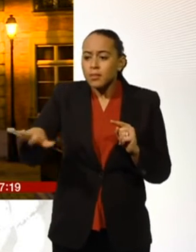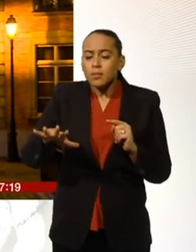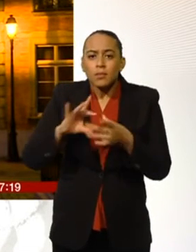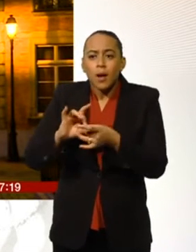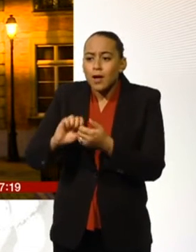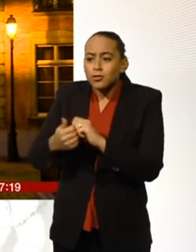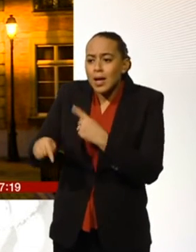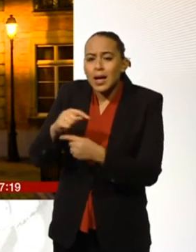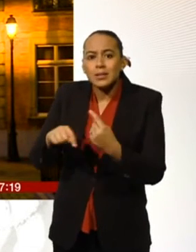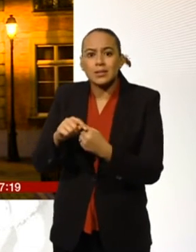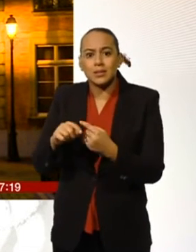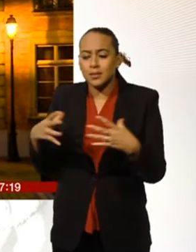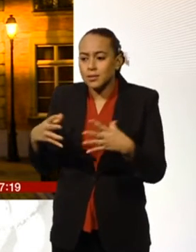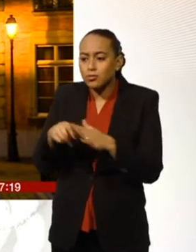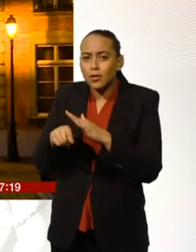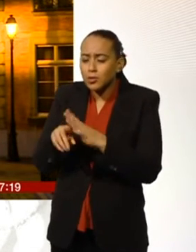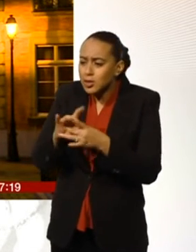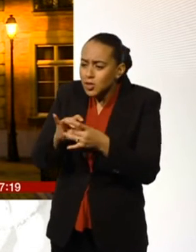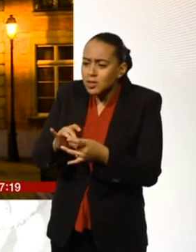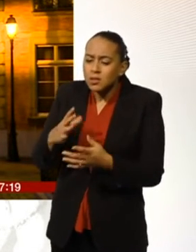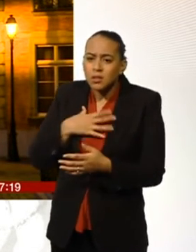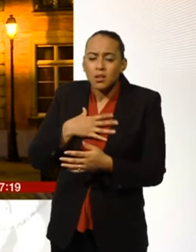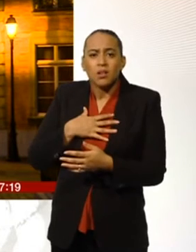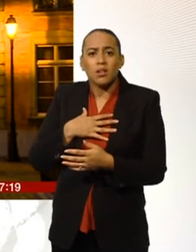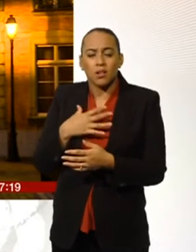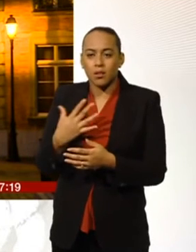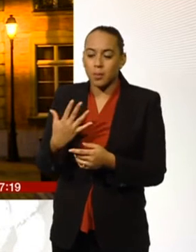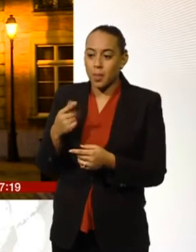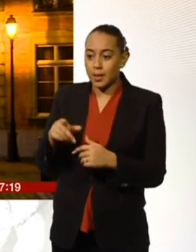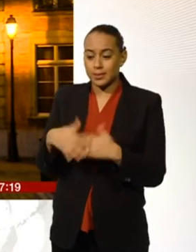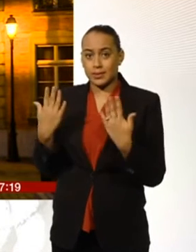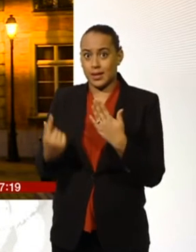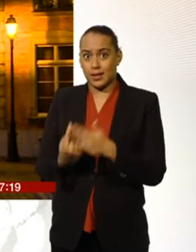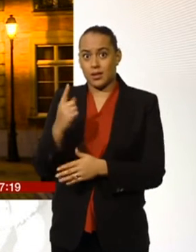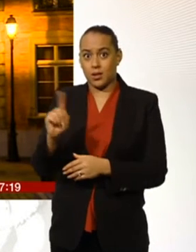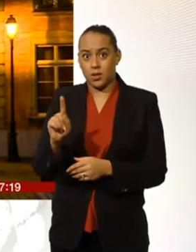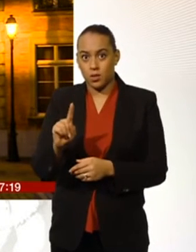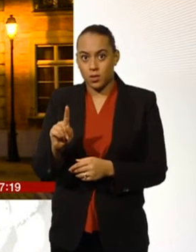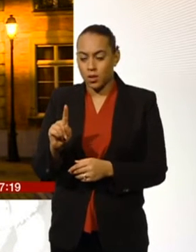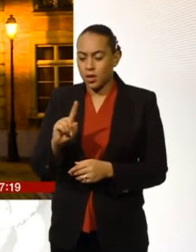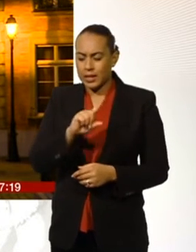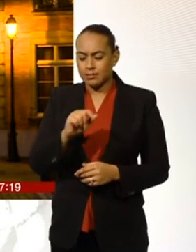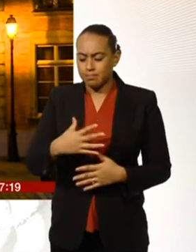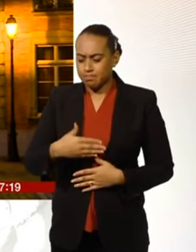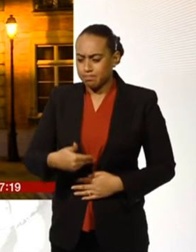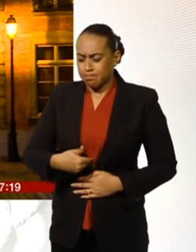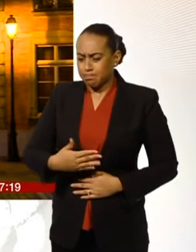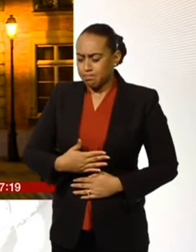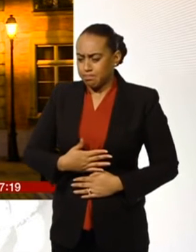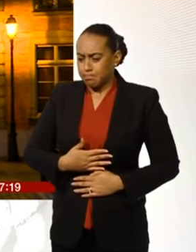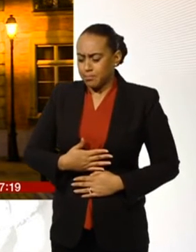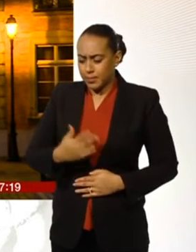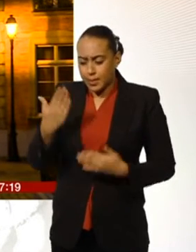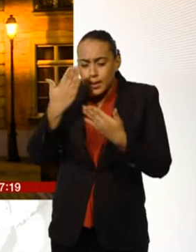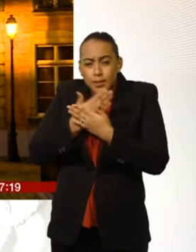a team of builders of refugees and what happened that day was that some paternal instinct just kicked in late at